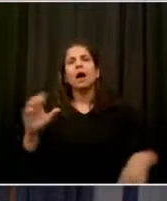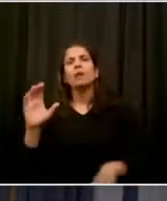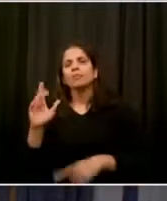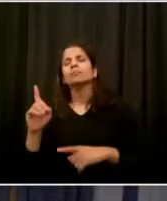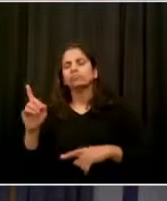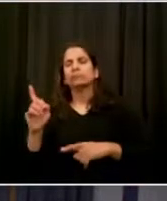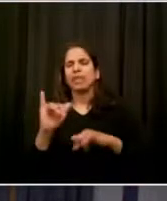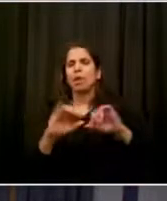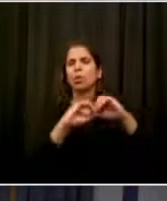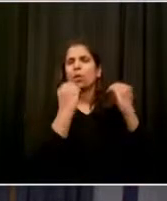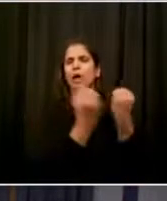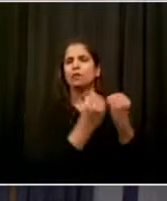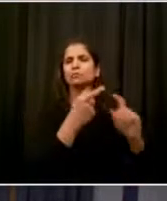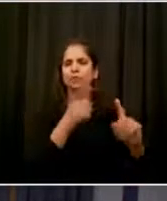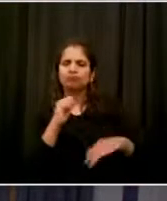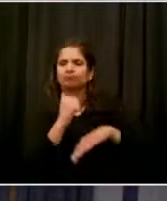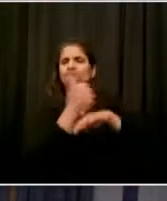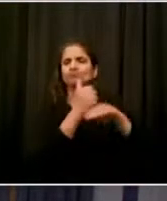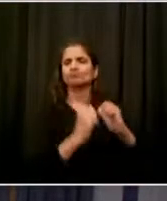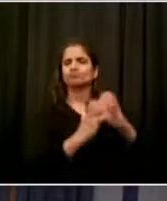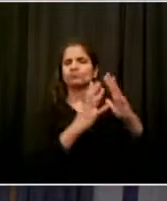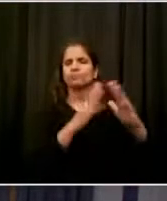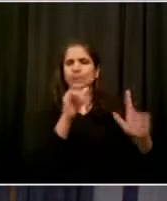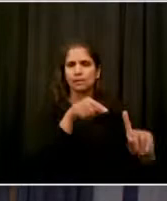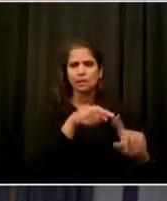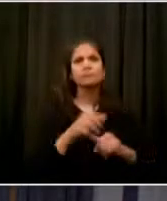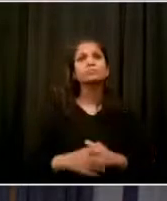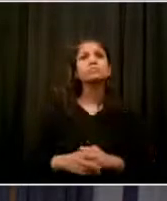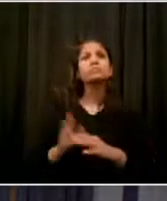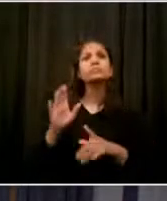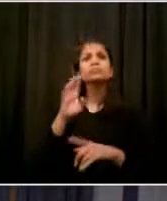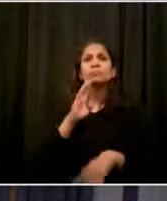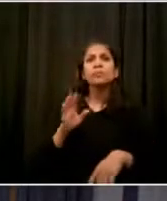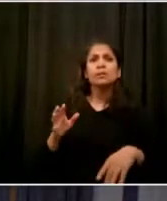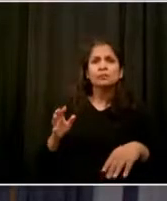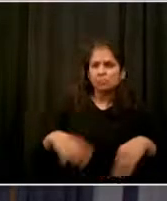try and create progress and healing and a different reality in our streets.